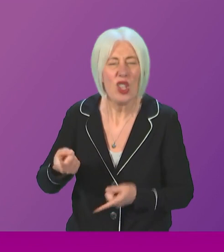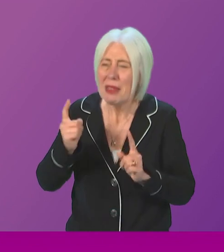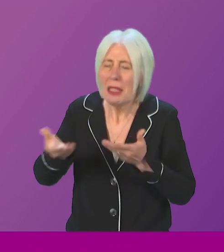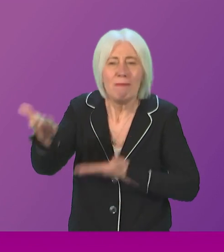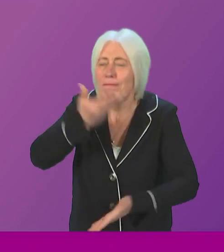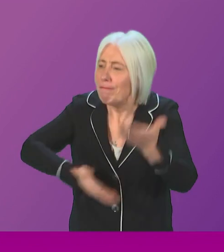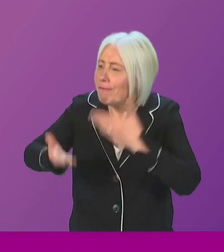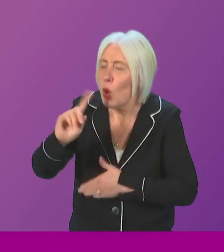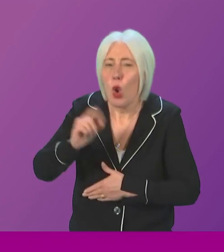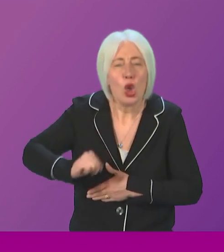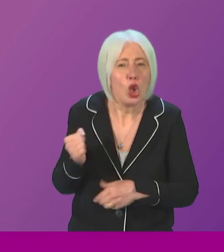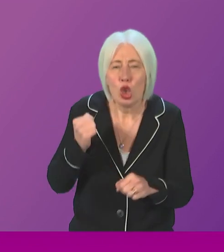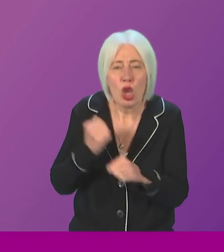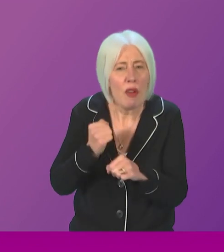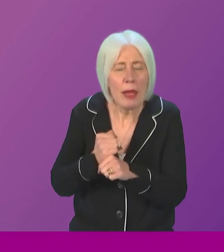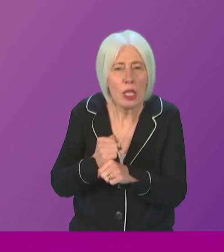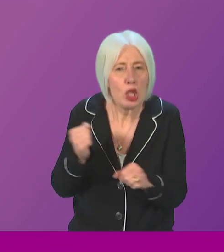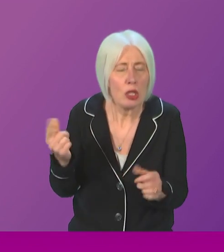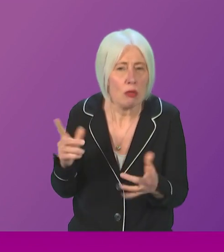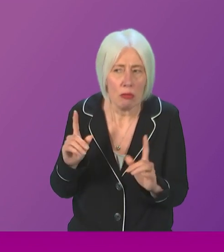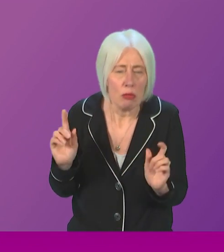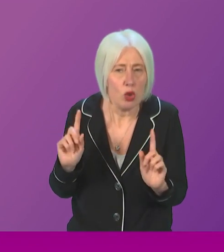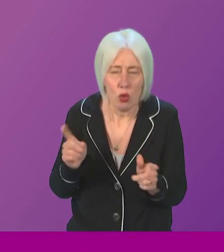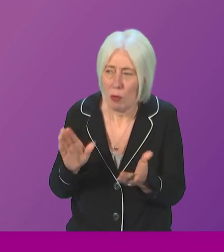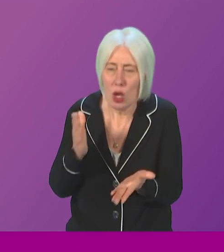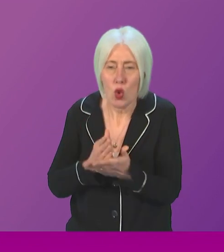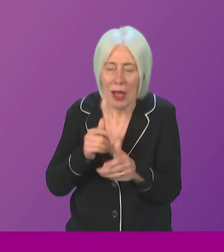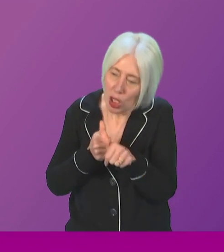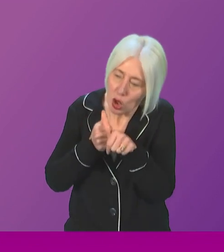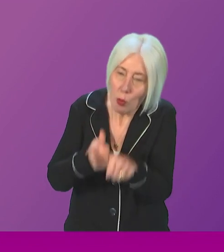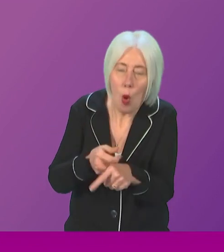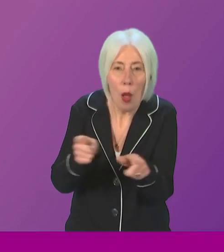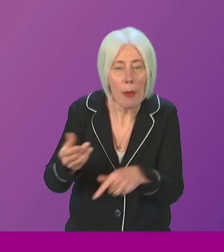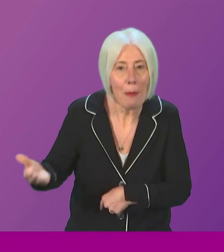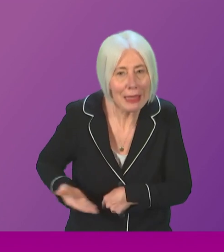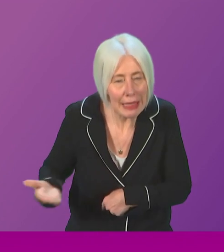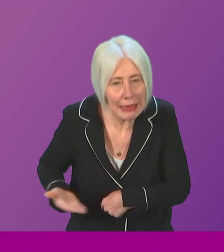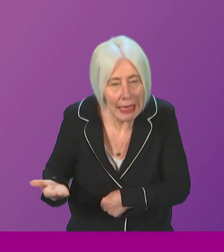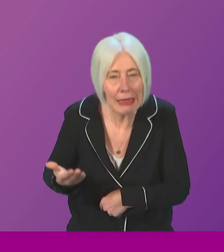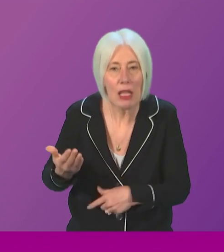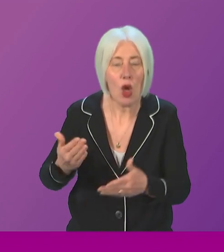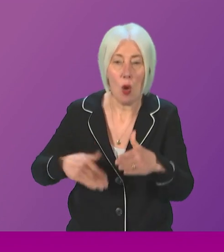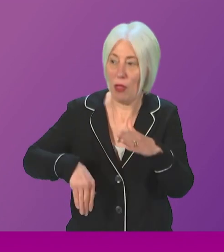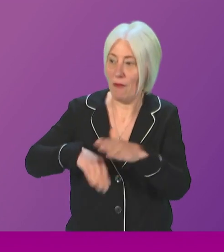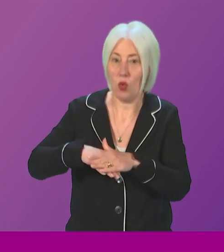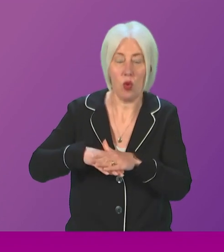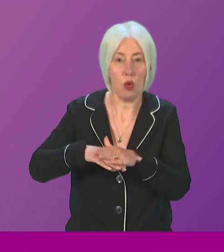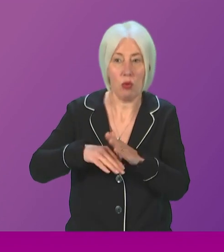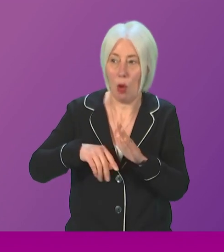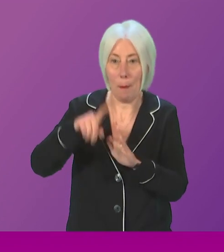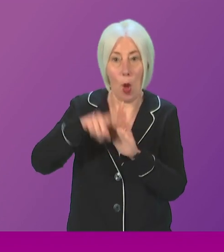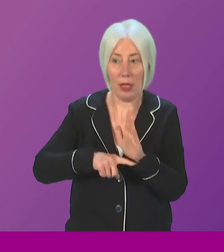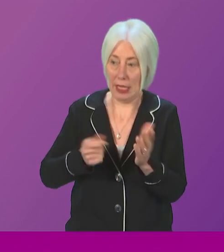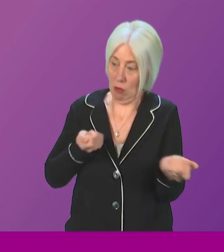the steps the Scottish Government is taking to ensure it can best support our businesses using the full policy levers it has